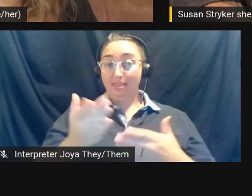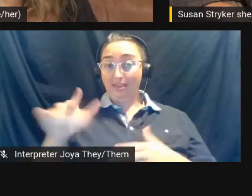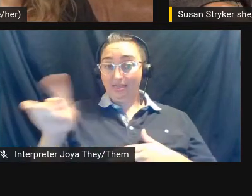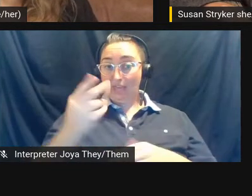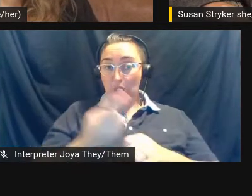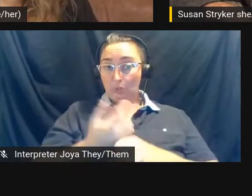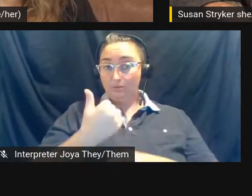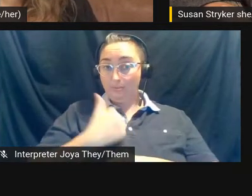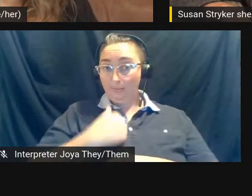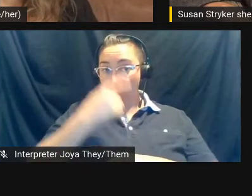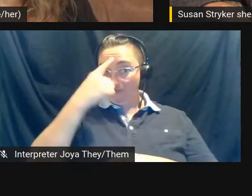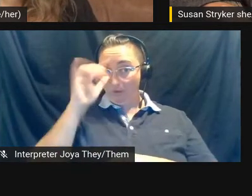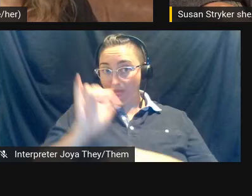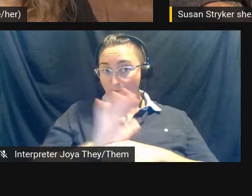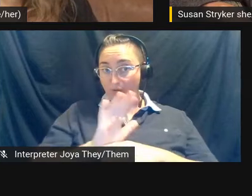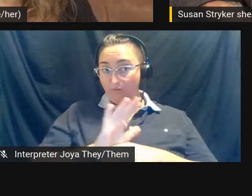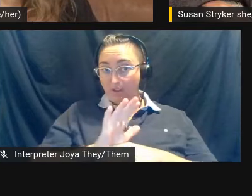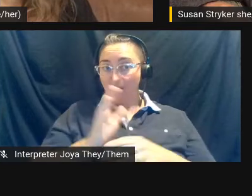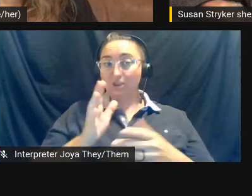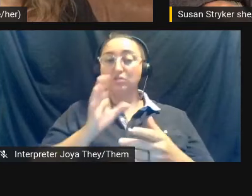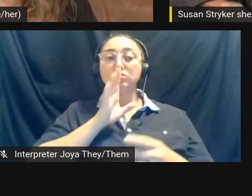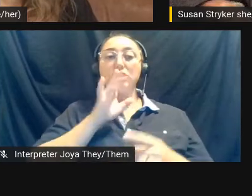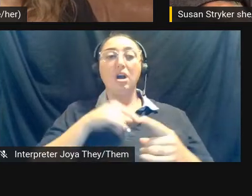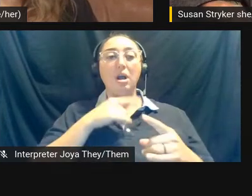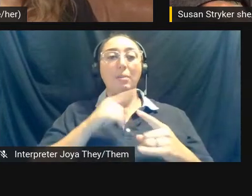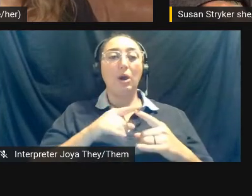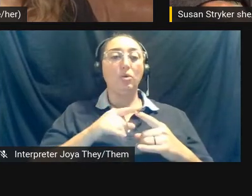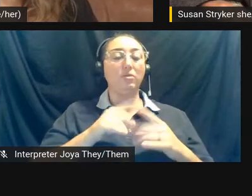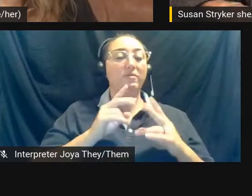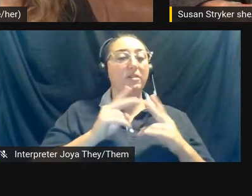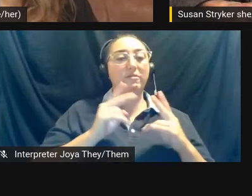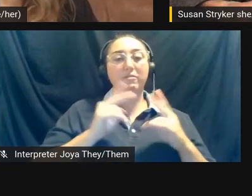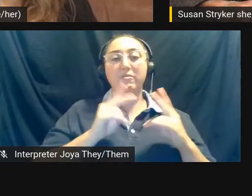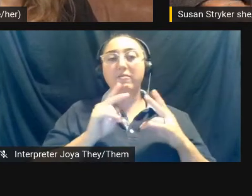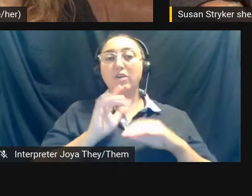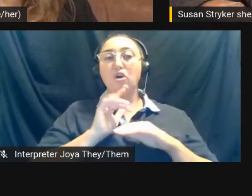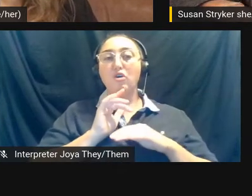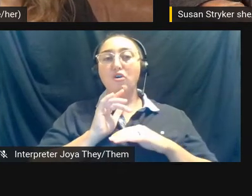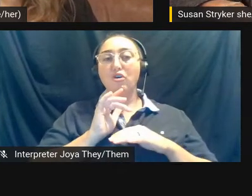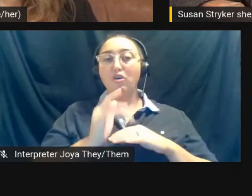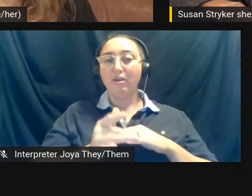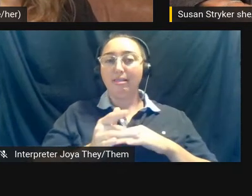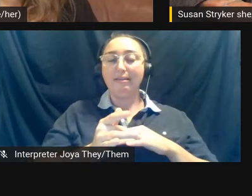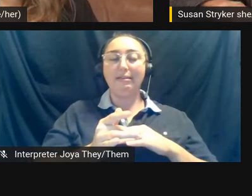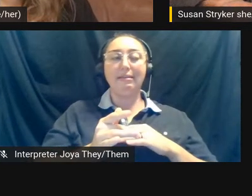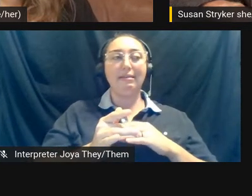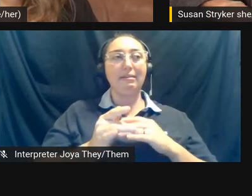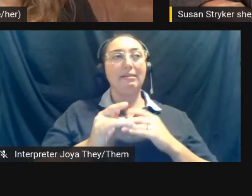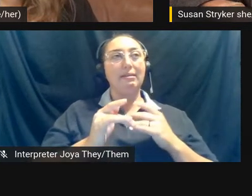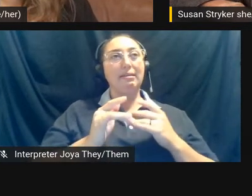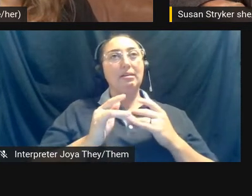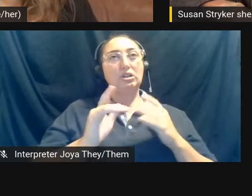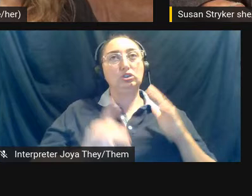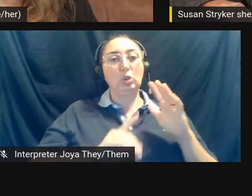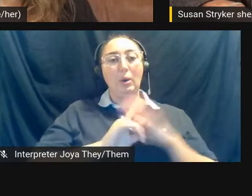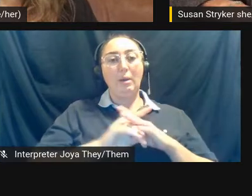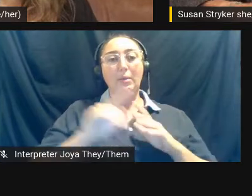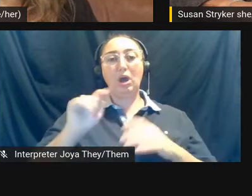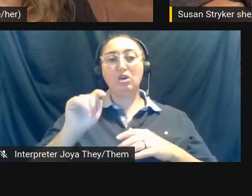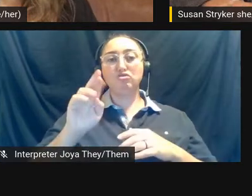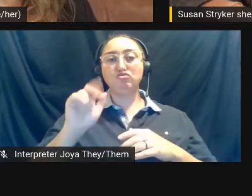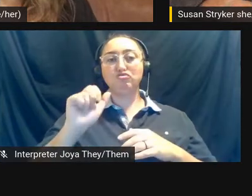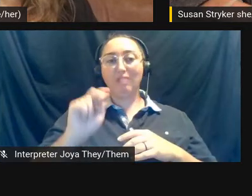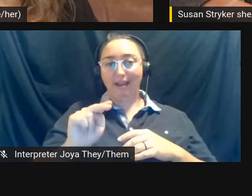was to talk about, um, the very, very early, um, presence of trans people and,